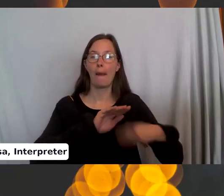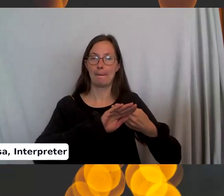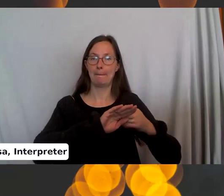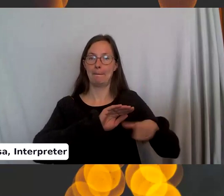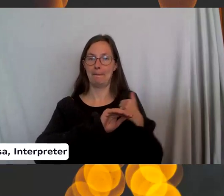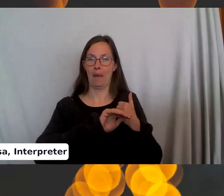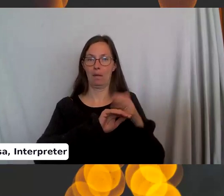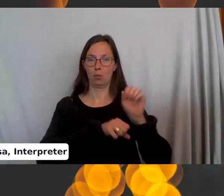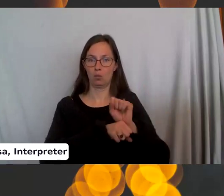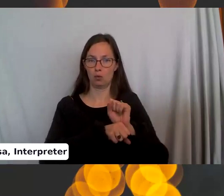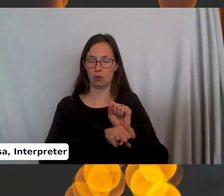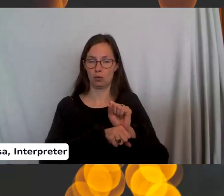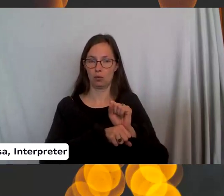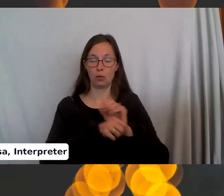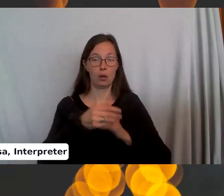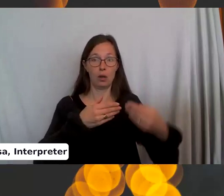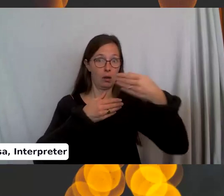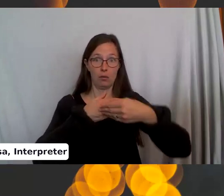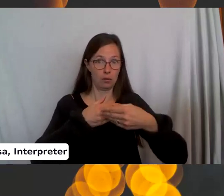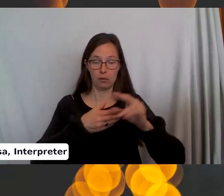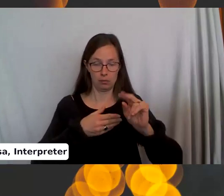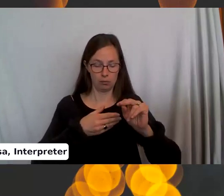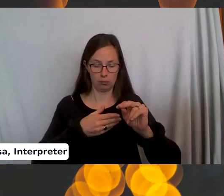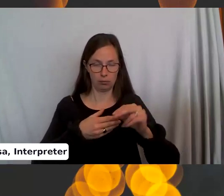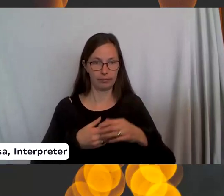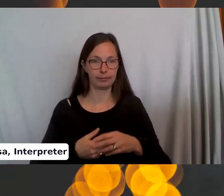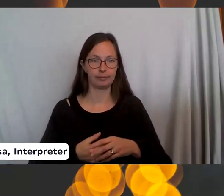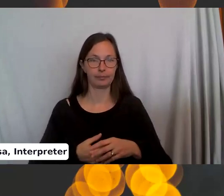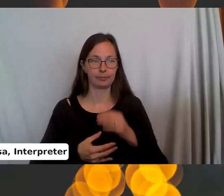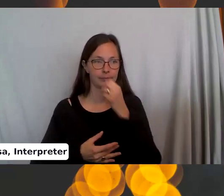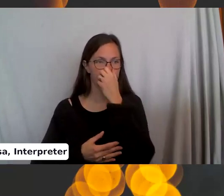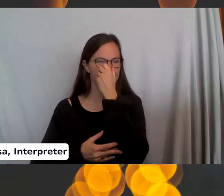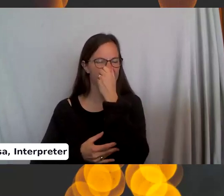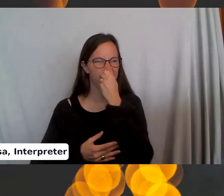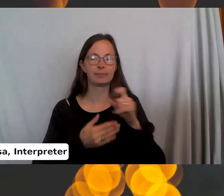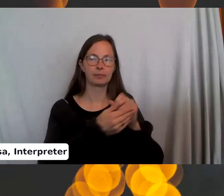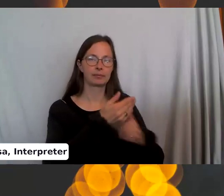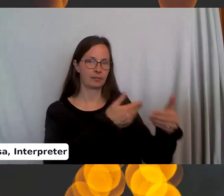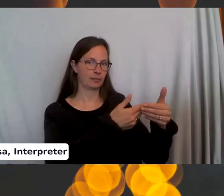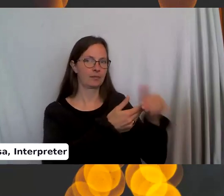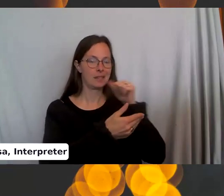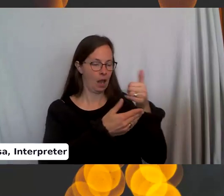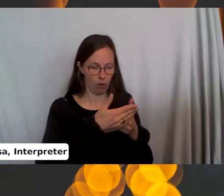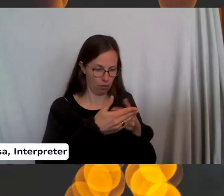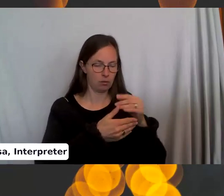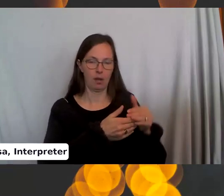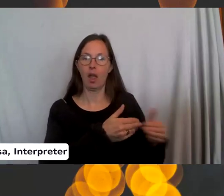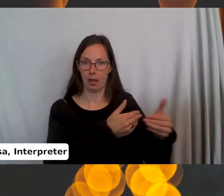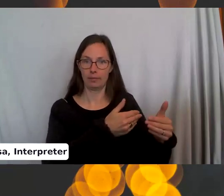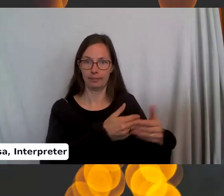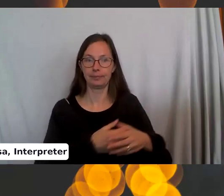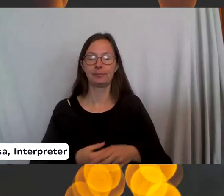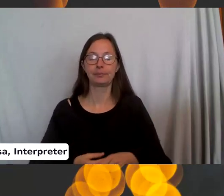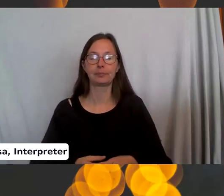not, you're not holding it across the front like this. It is, um,